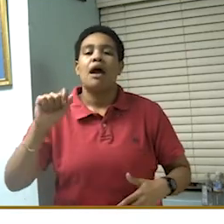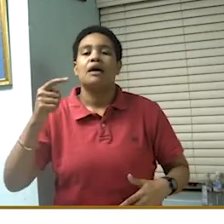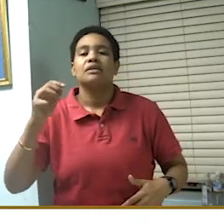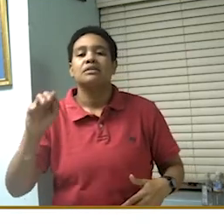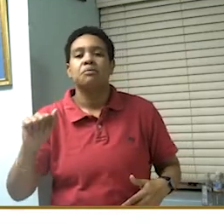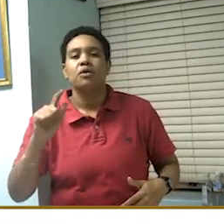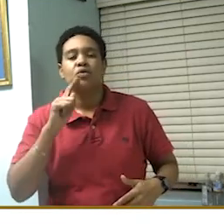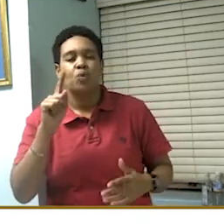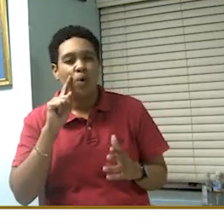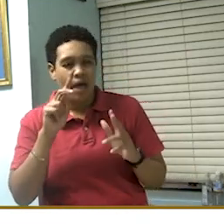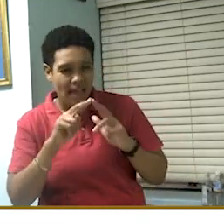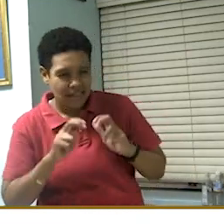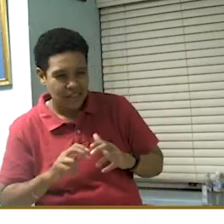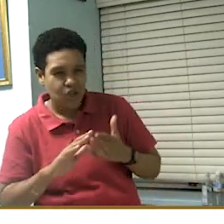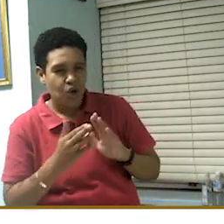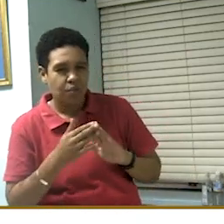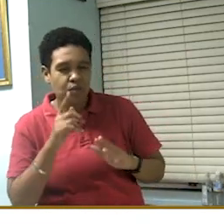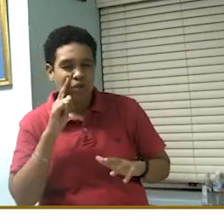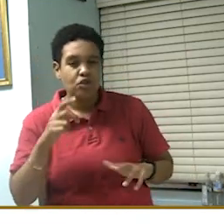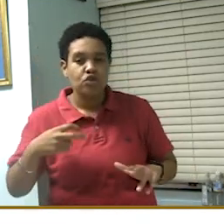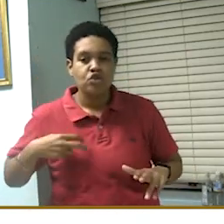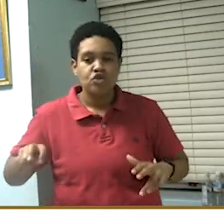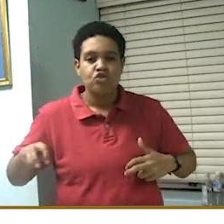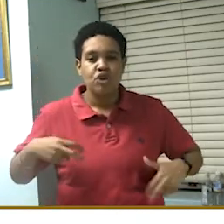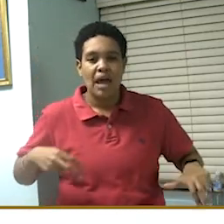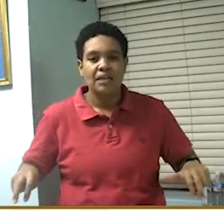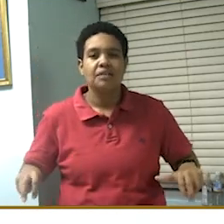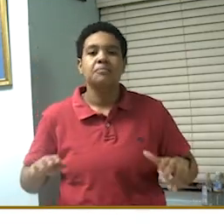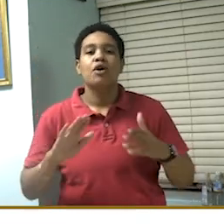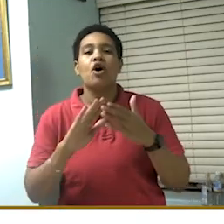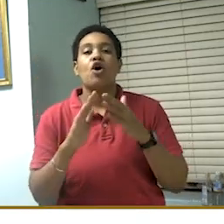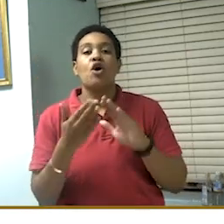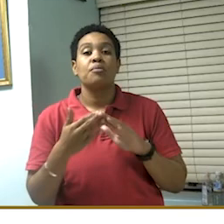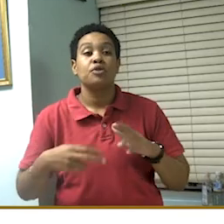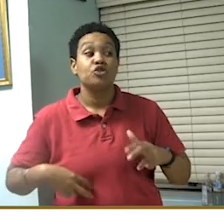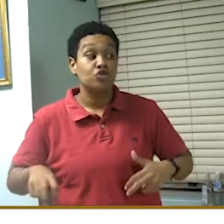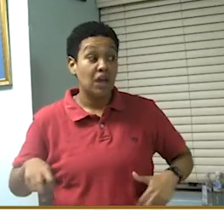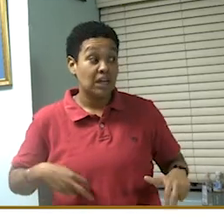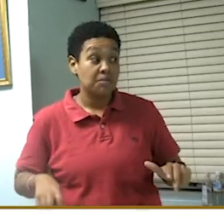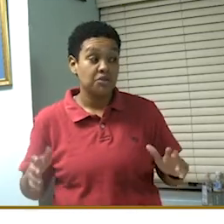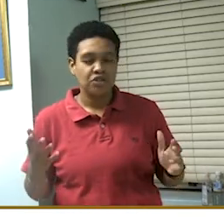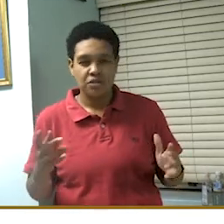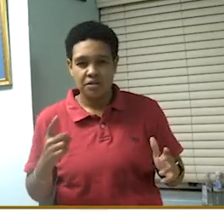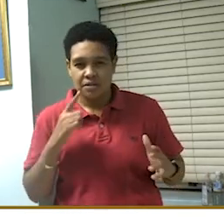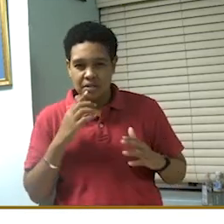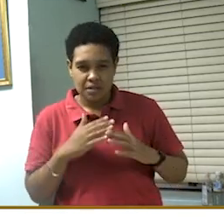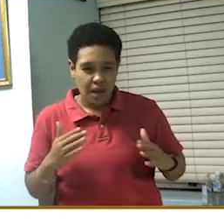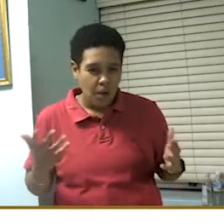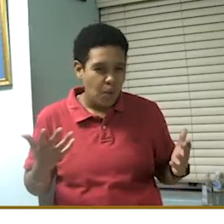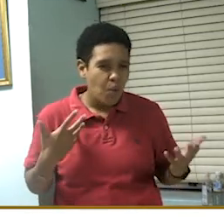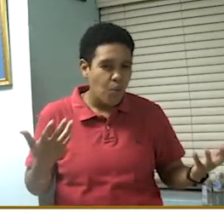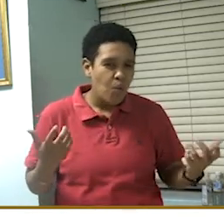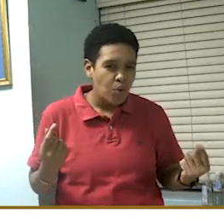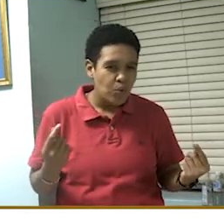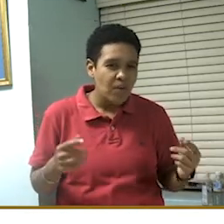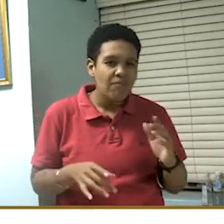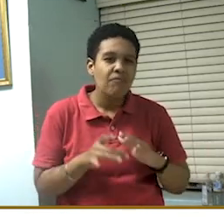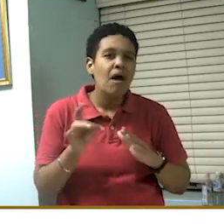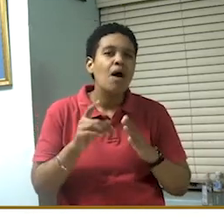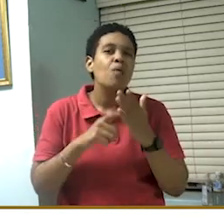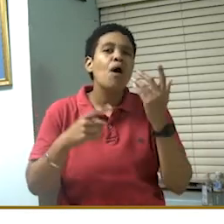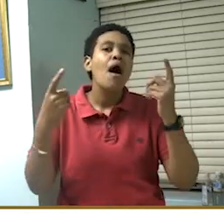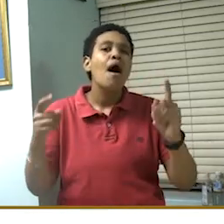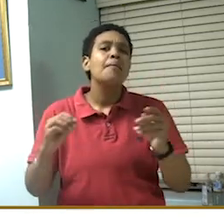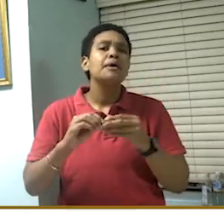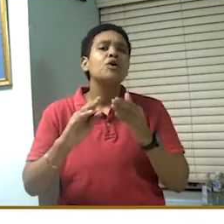So, assessing community transmission. Community transmission may be silent. And what we want to do is find out